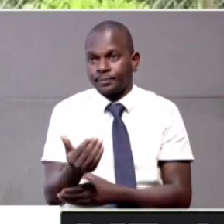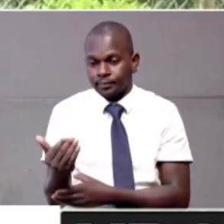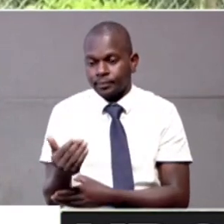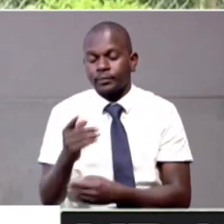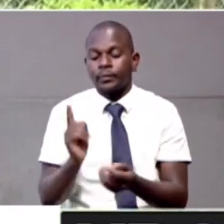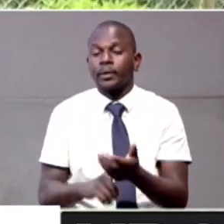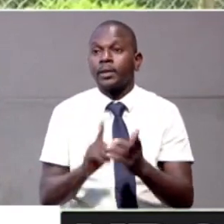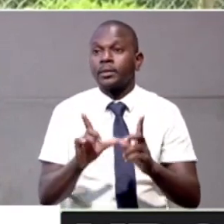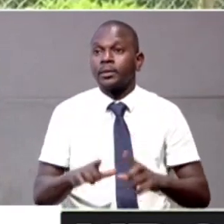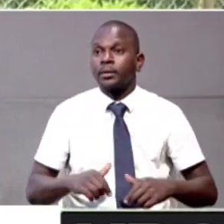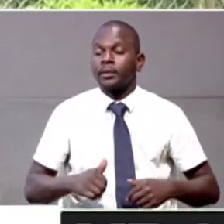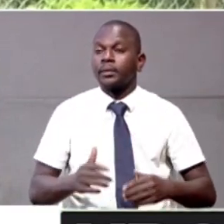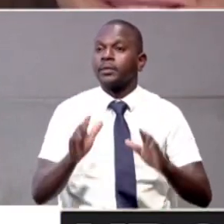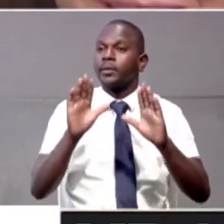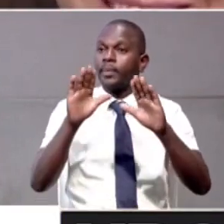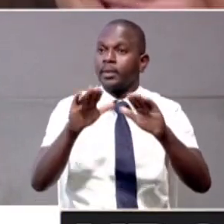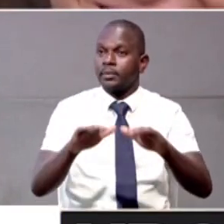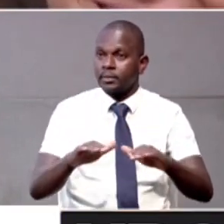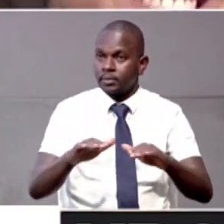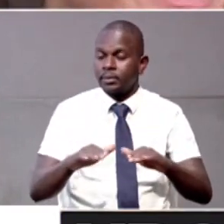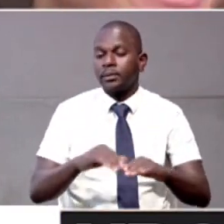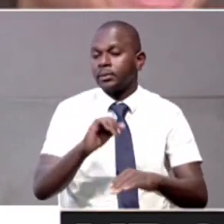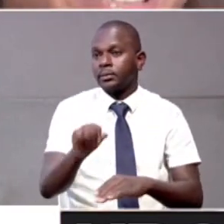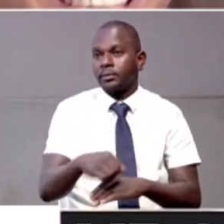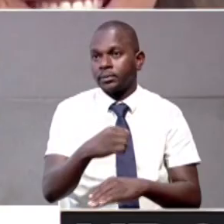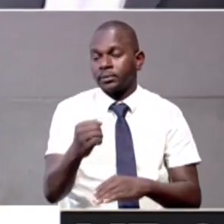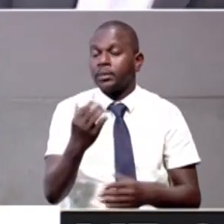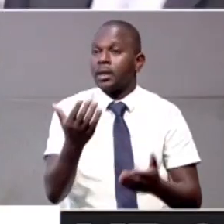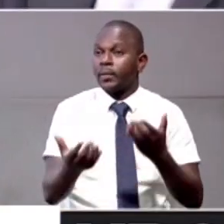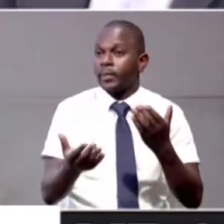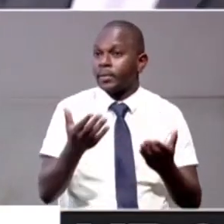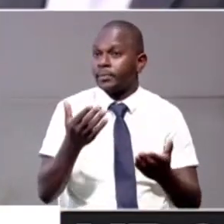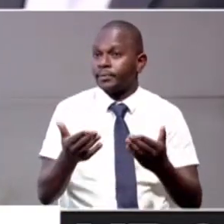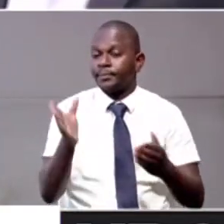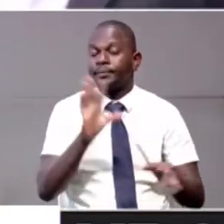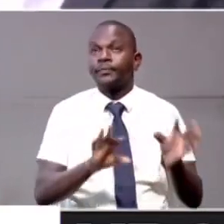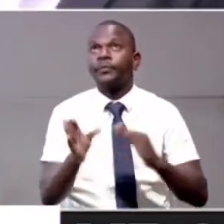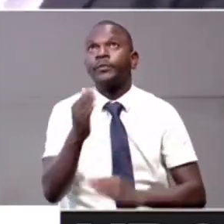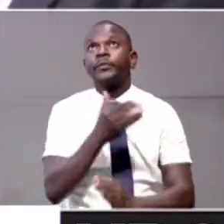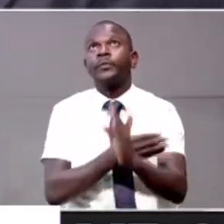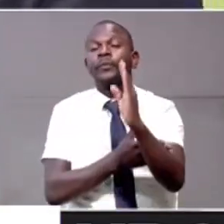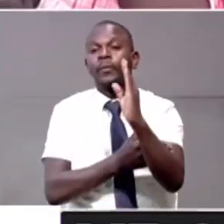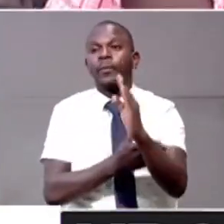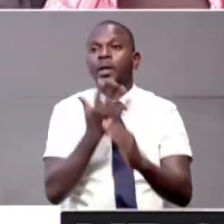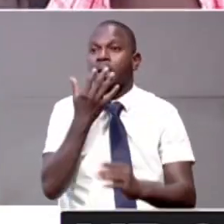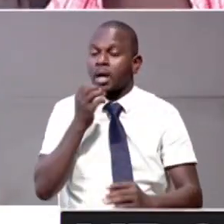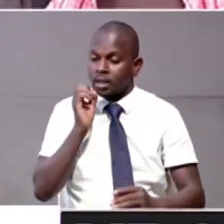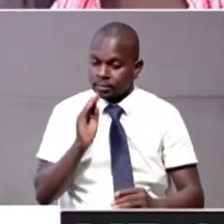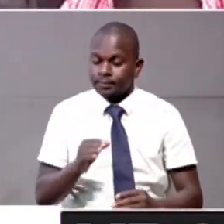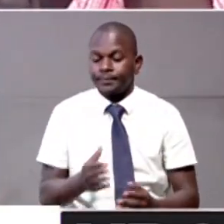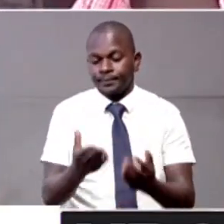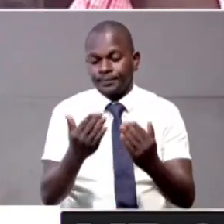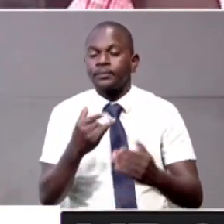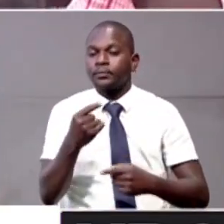get in life is a blessing. We can't compare a gift from God with a curse. So let